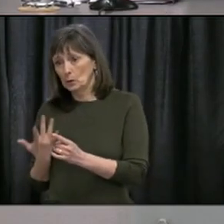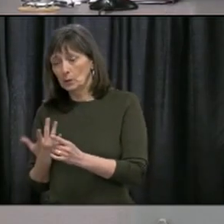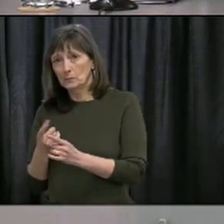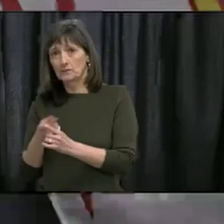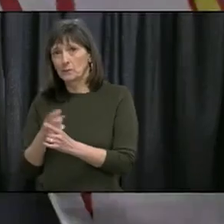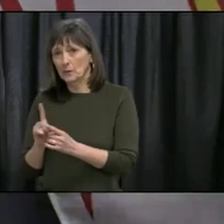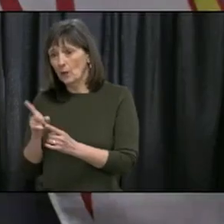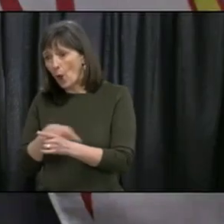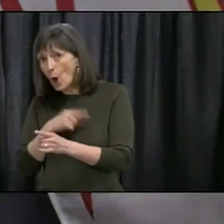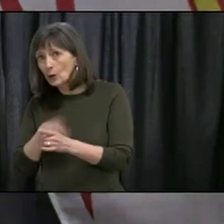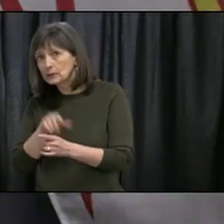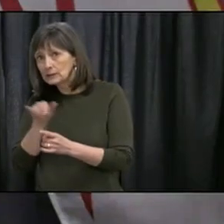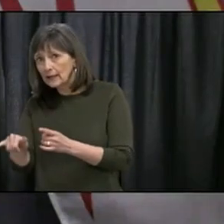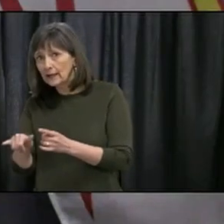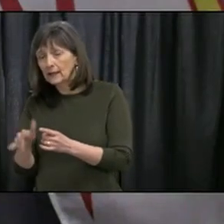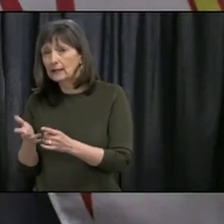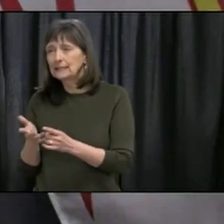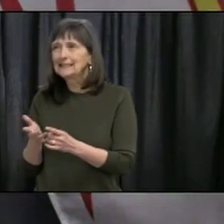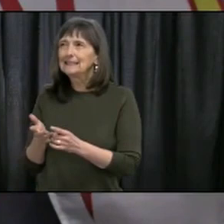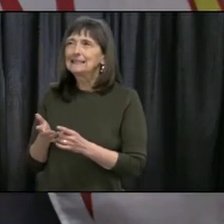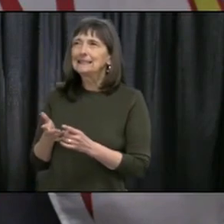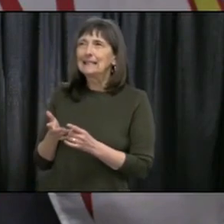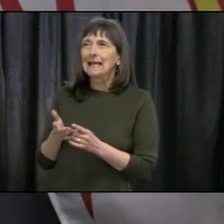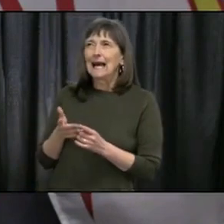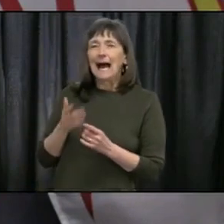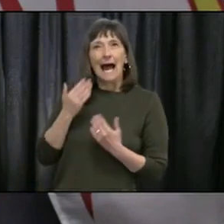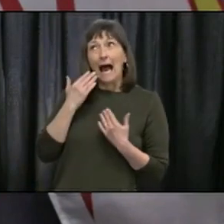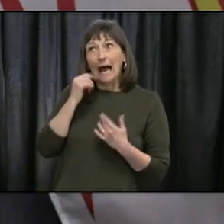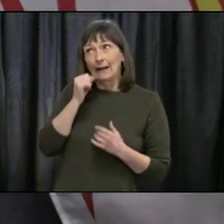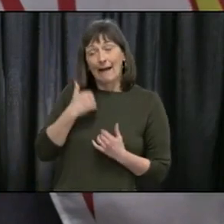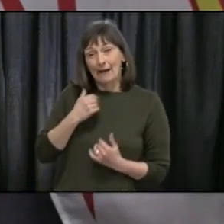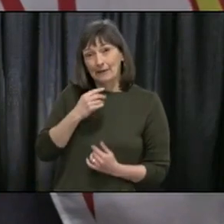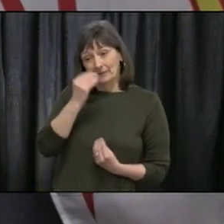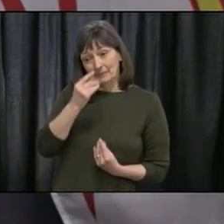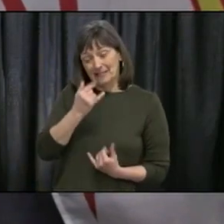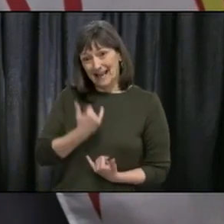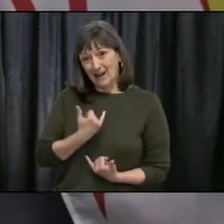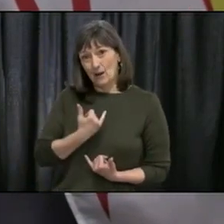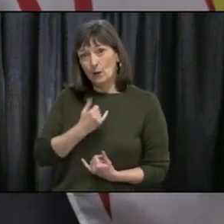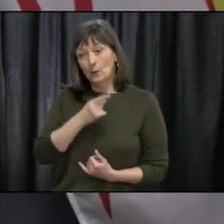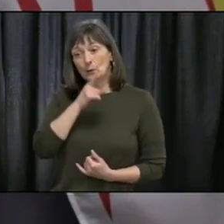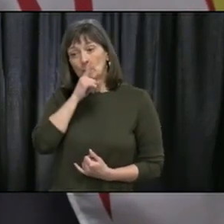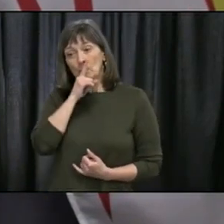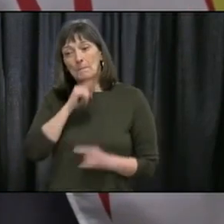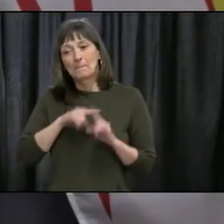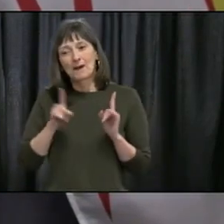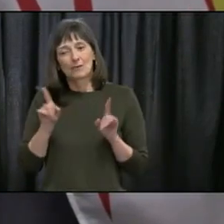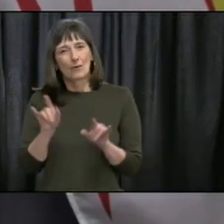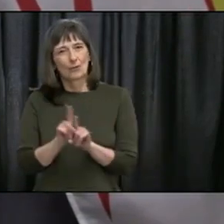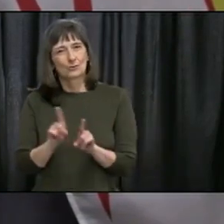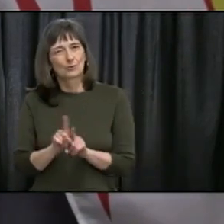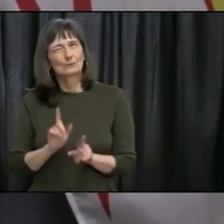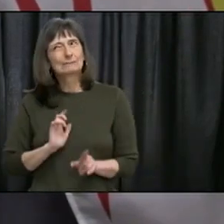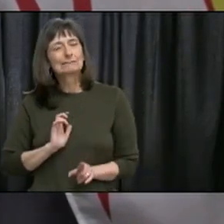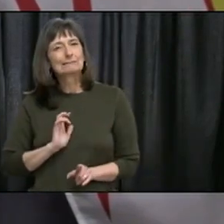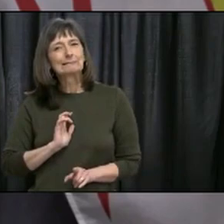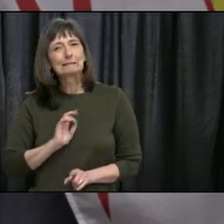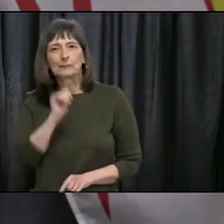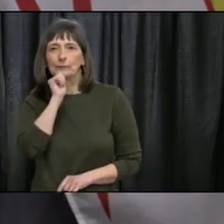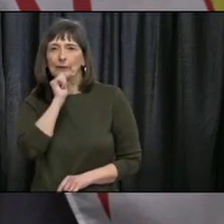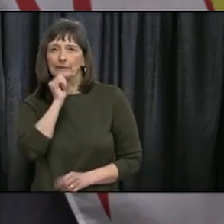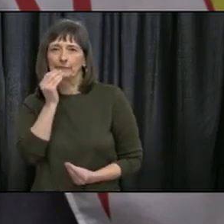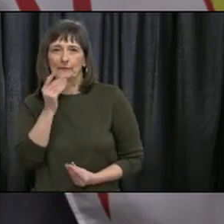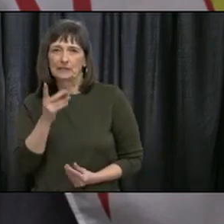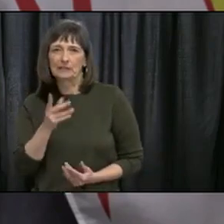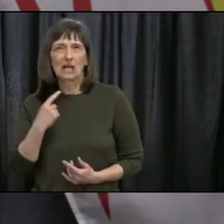I'm not sure that we can release that. you know, that's fairly private patient information.